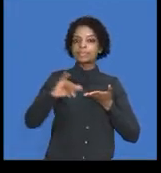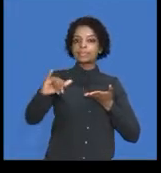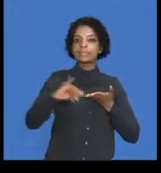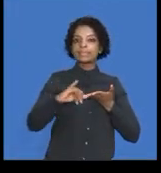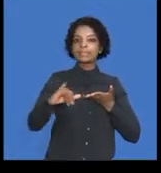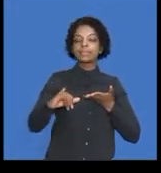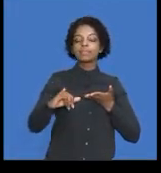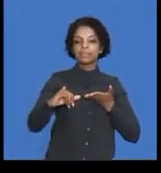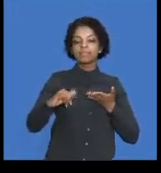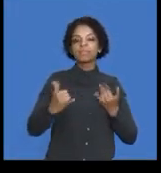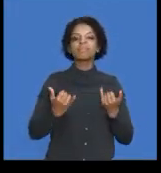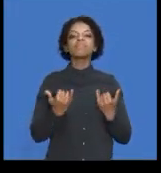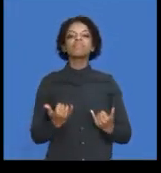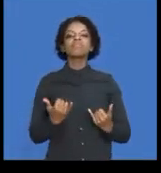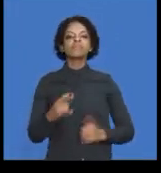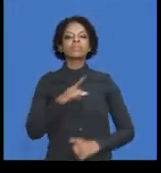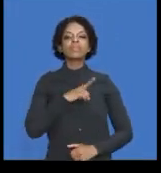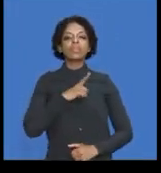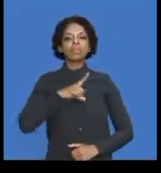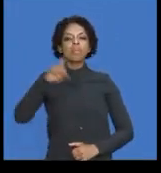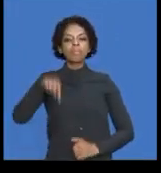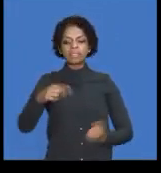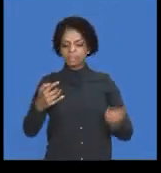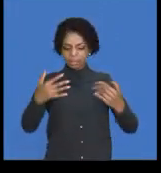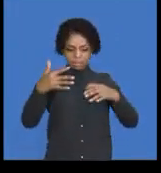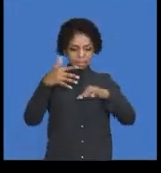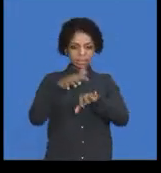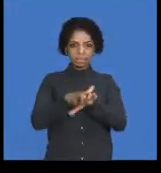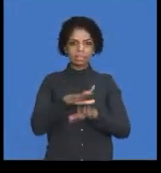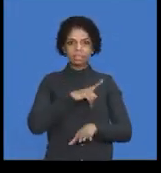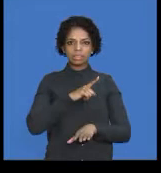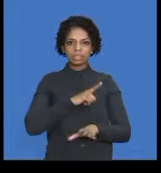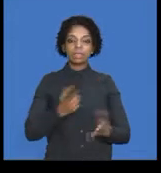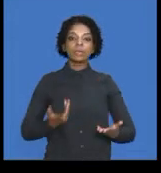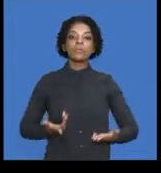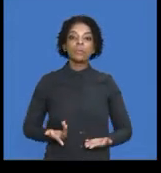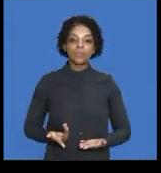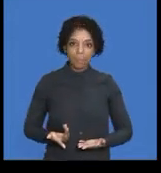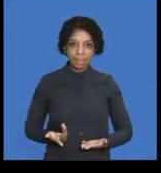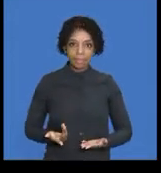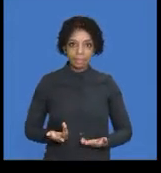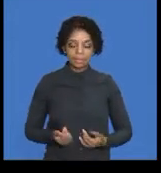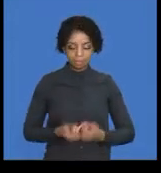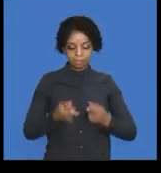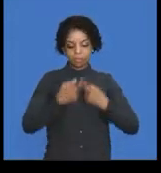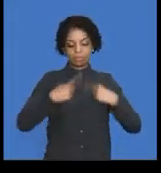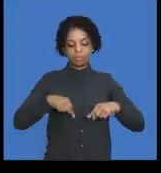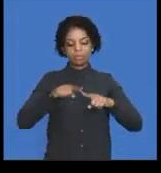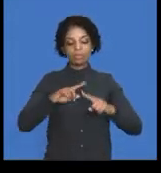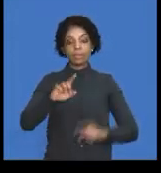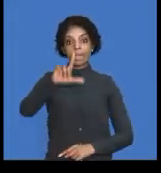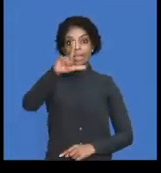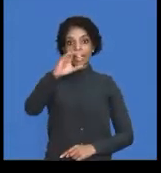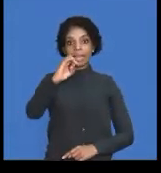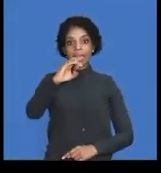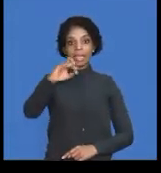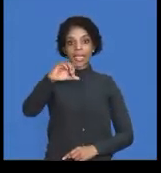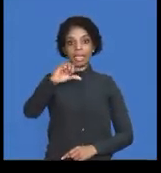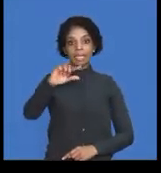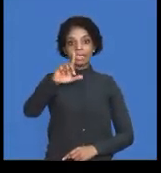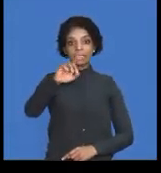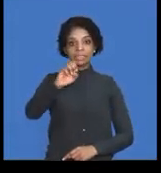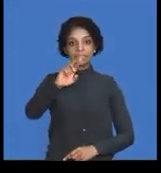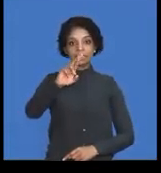the reconciliation? Obviously, look at it. According to our ledger account, we owe them